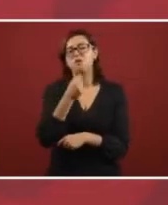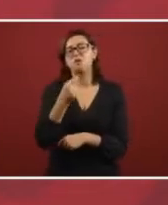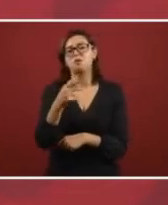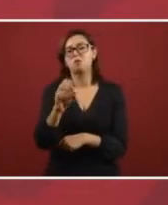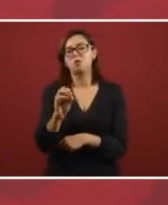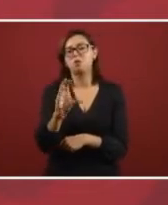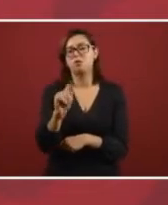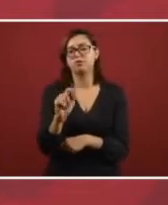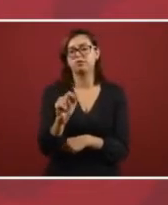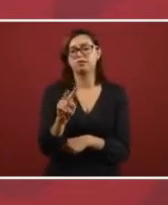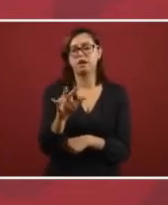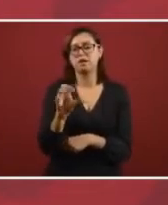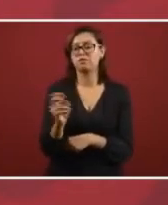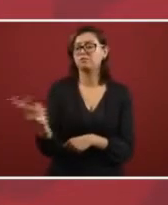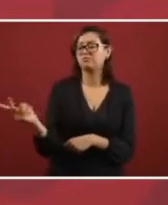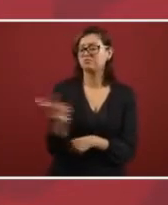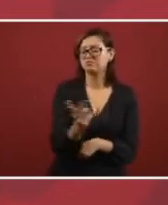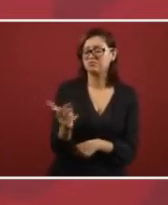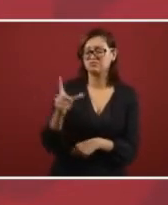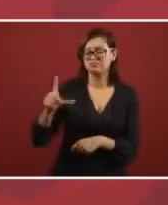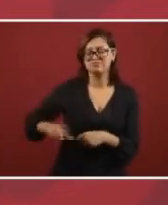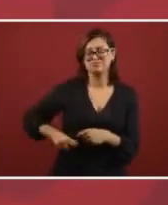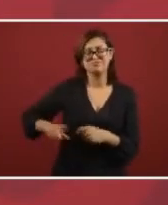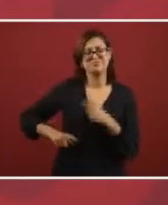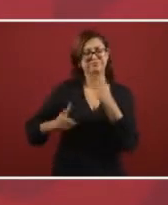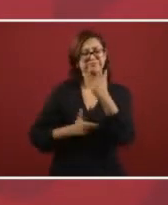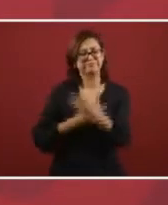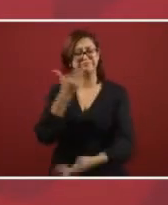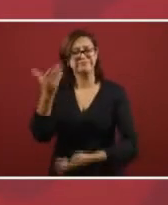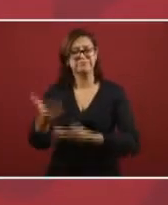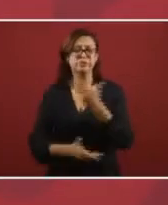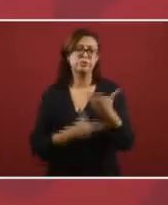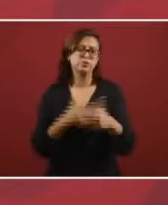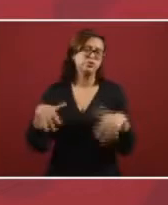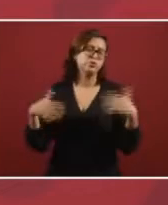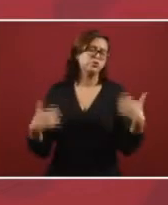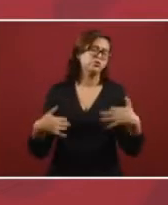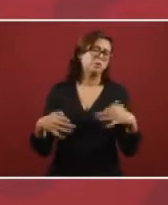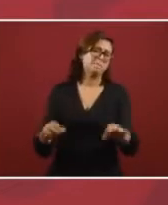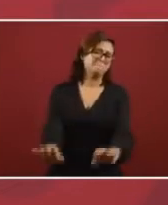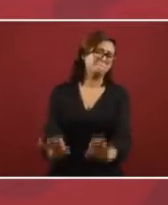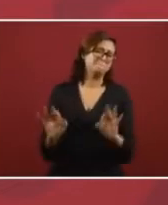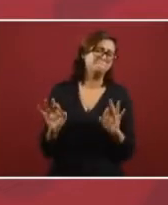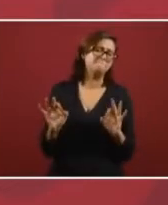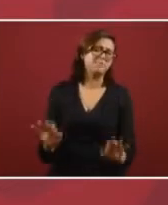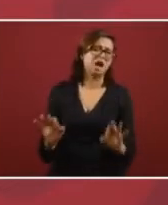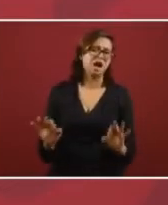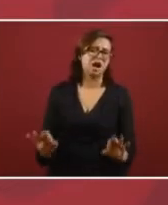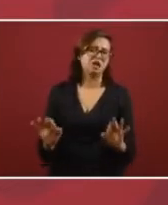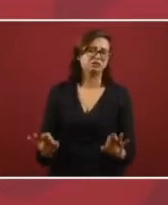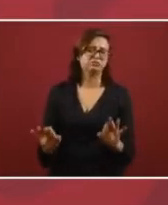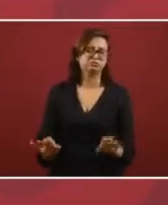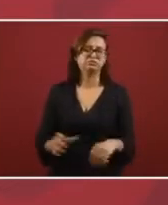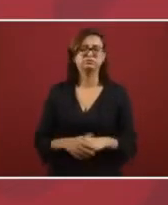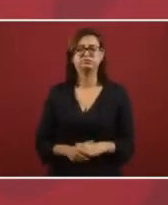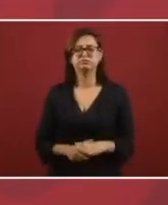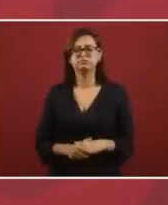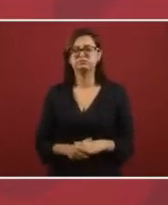Pemex two public servants that are first quality or first rate